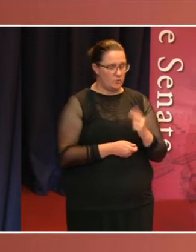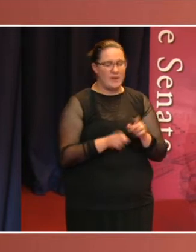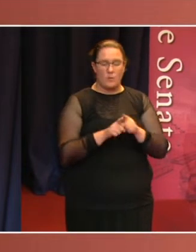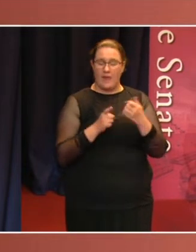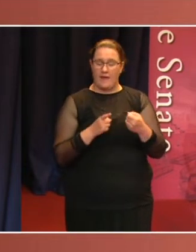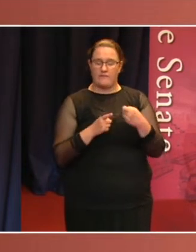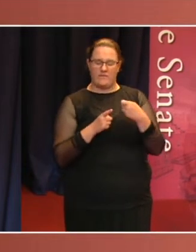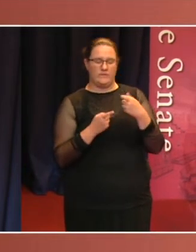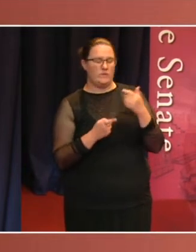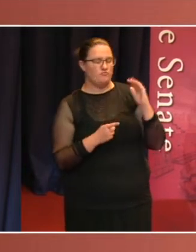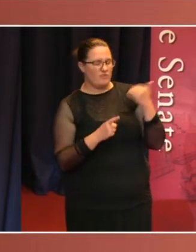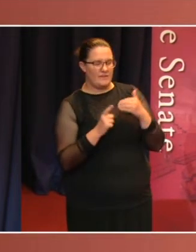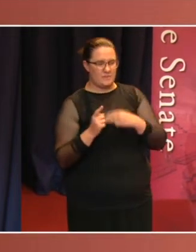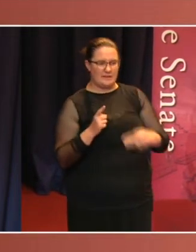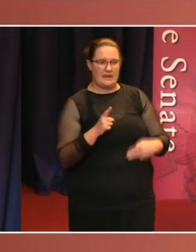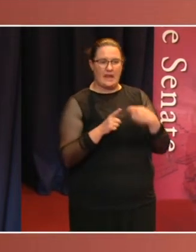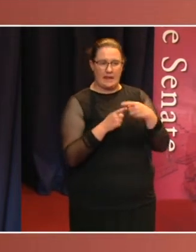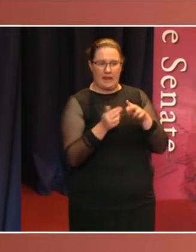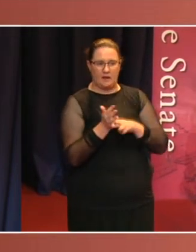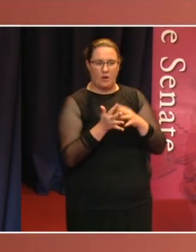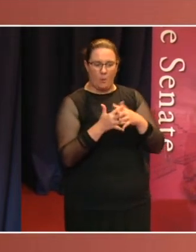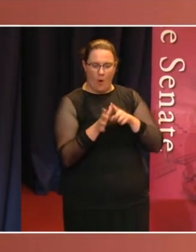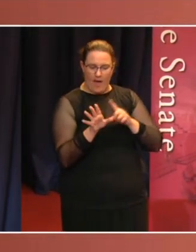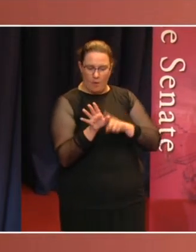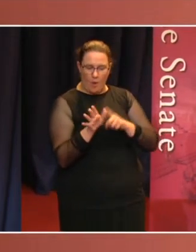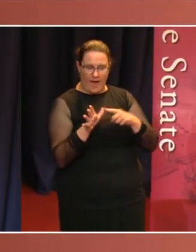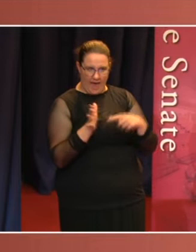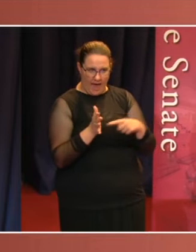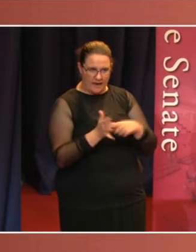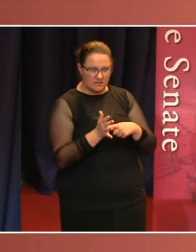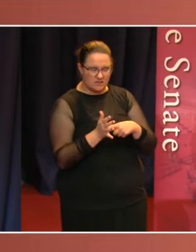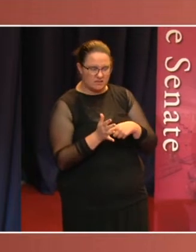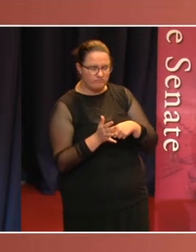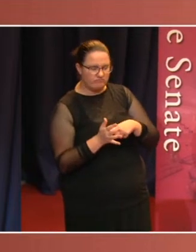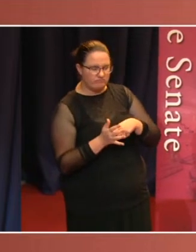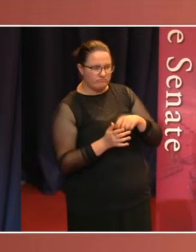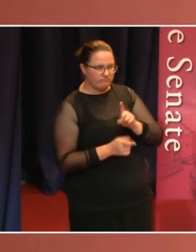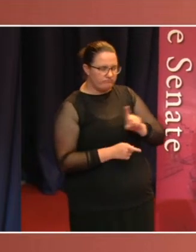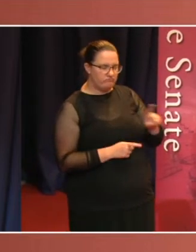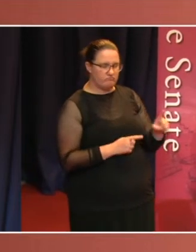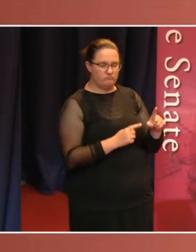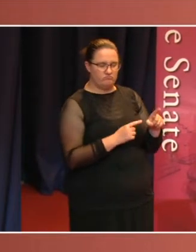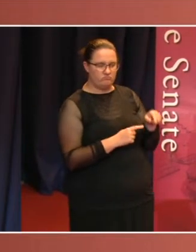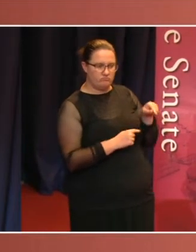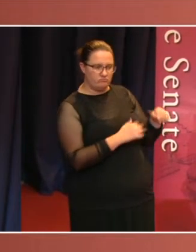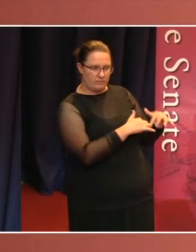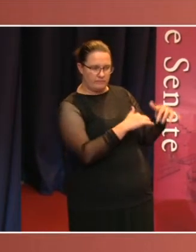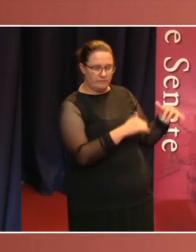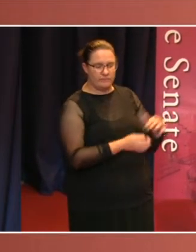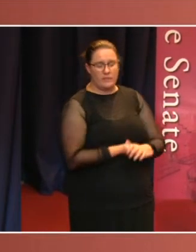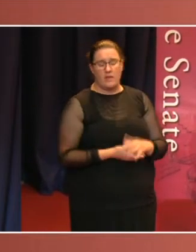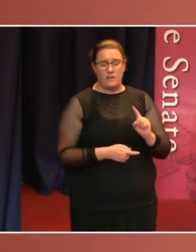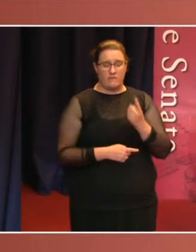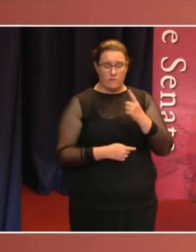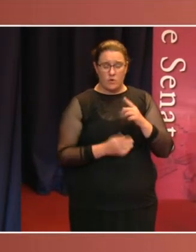Wyatt, would be elected to the House of Representatives. In our Parliament, the first Indian Australian, the first Muslim woman